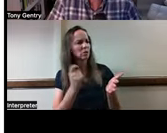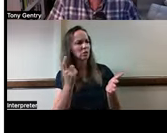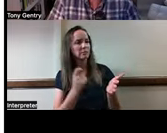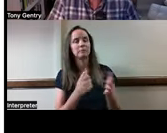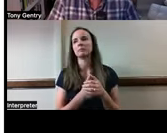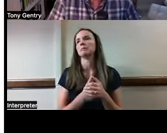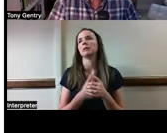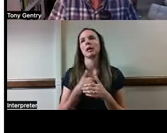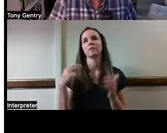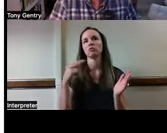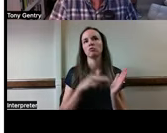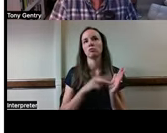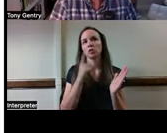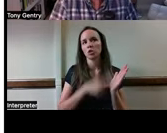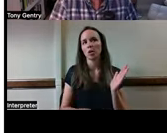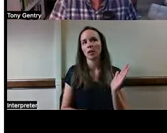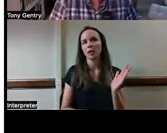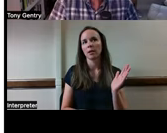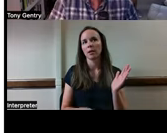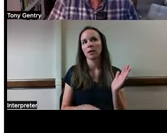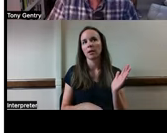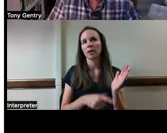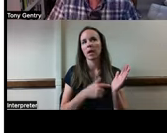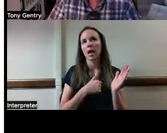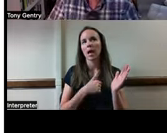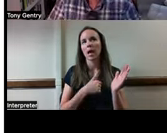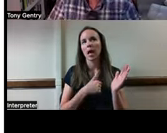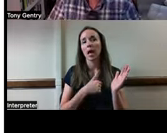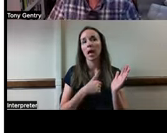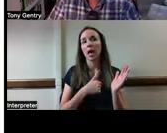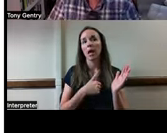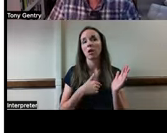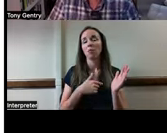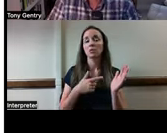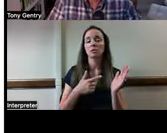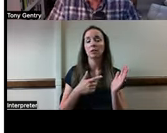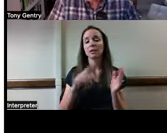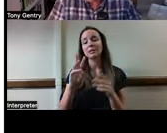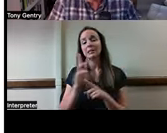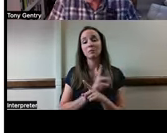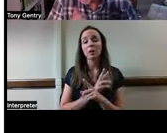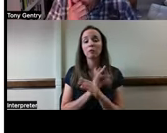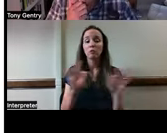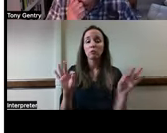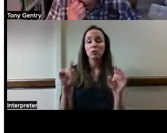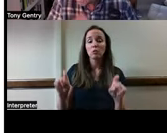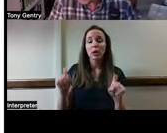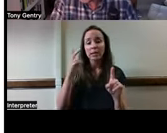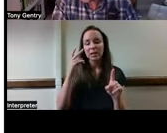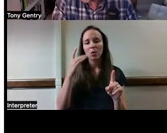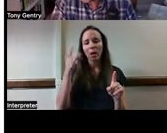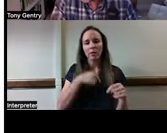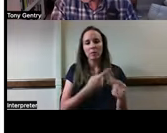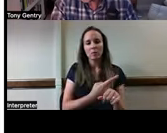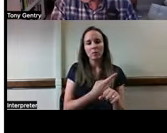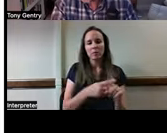looking. I had been invited to like a six month trial, you know, because we were existing hub users. And again, I didn't